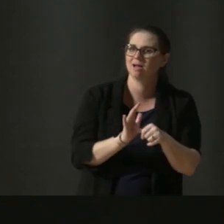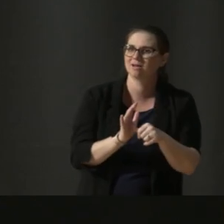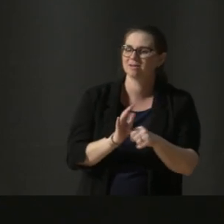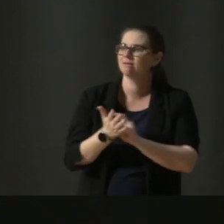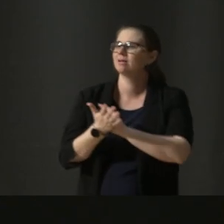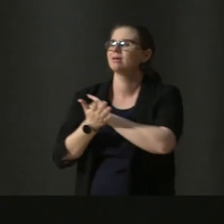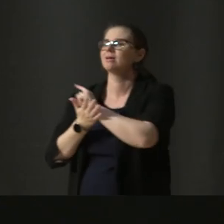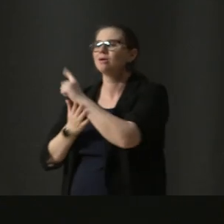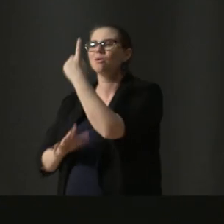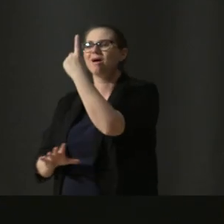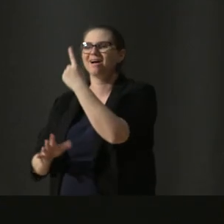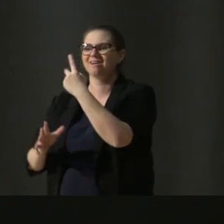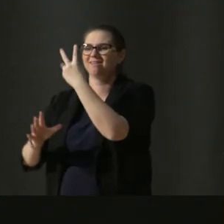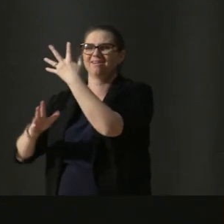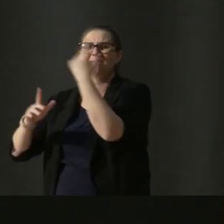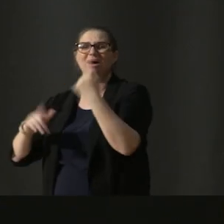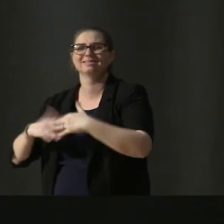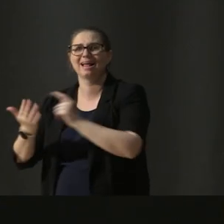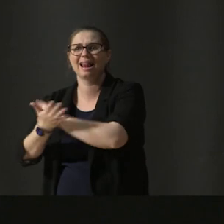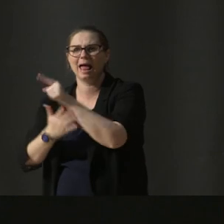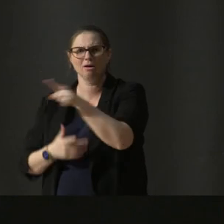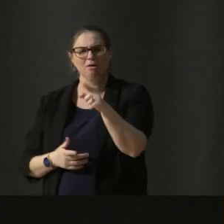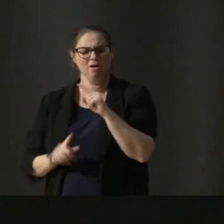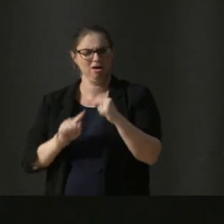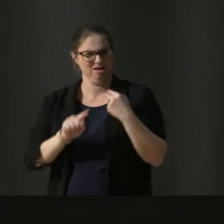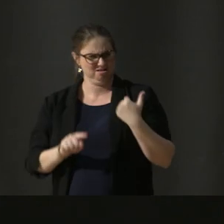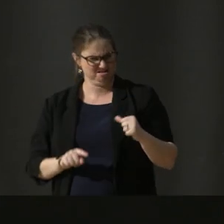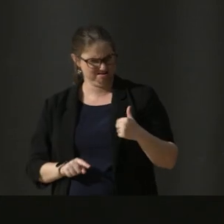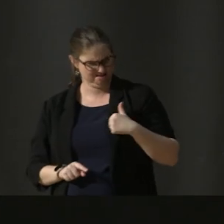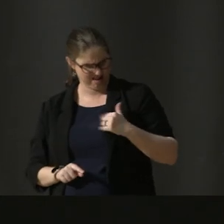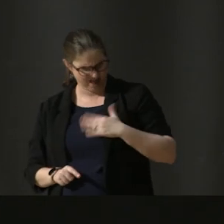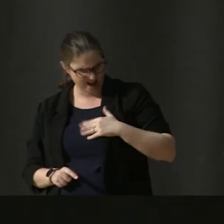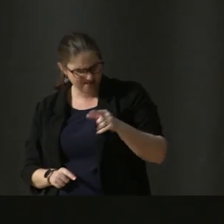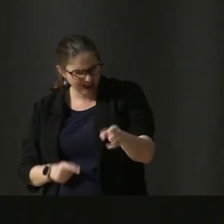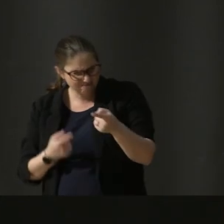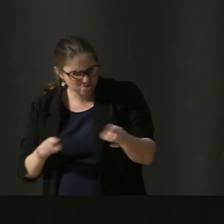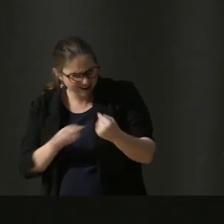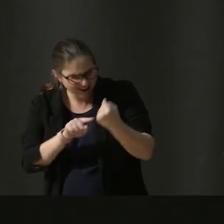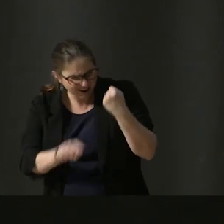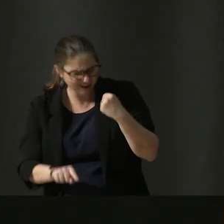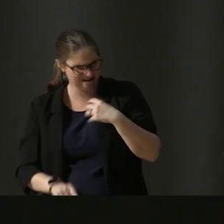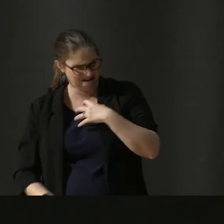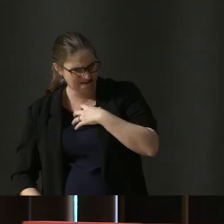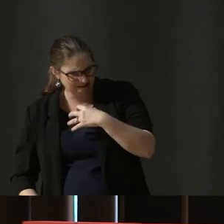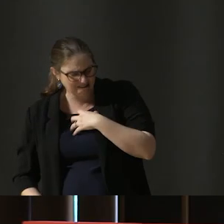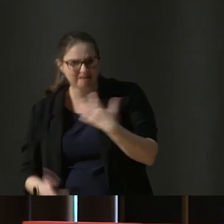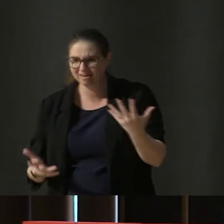back in disbelief at your interesting taste in music and appreciate how far you've come in more ways than one.